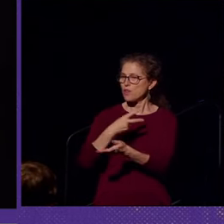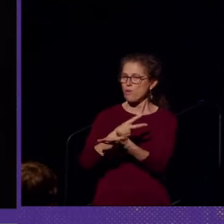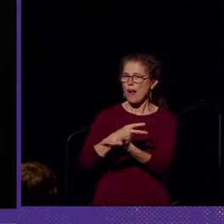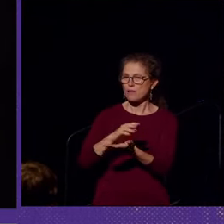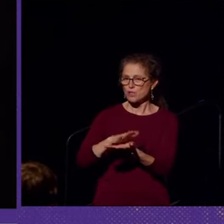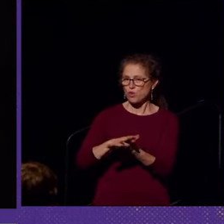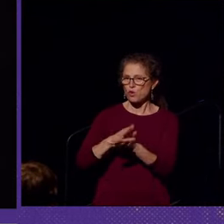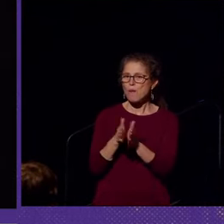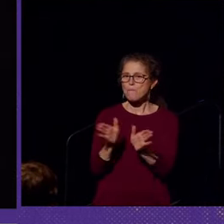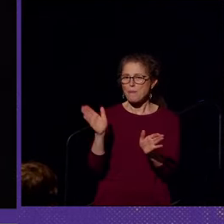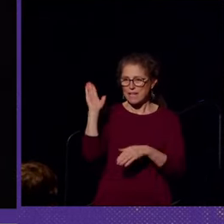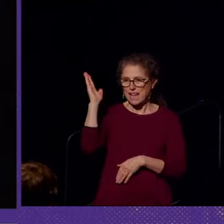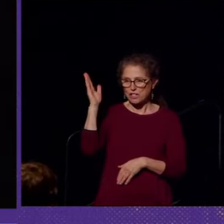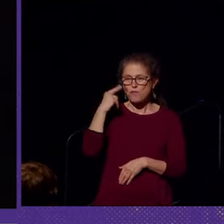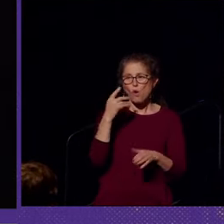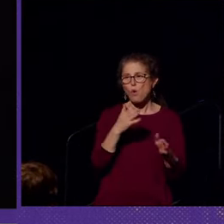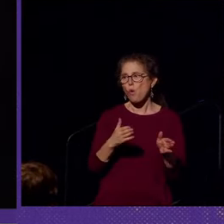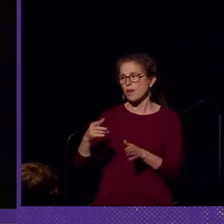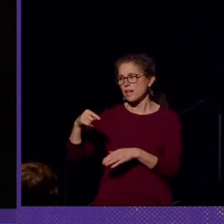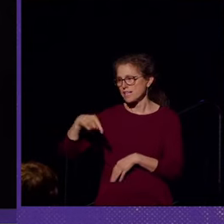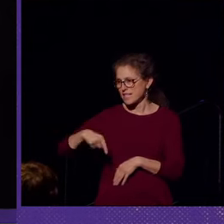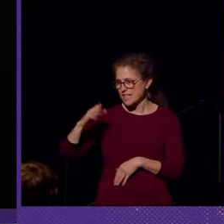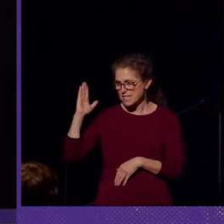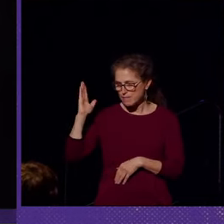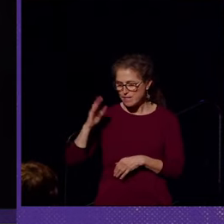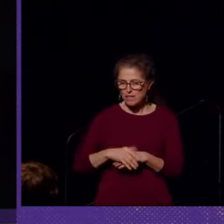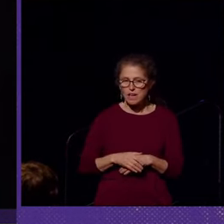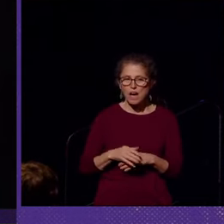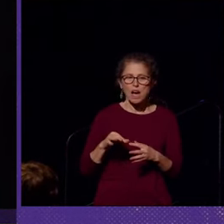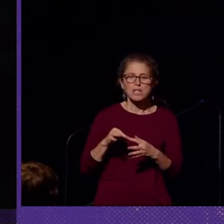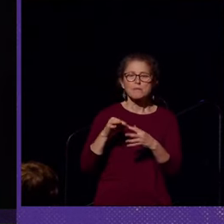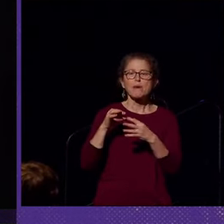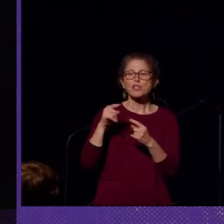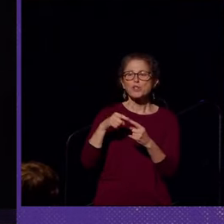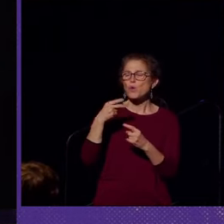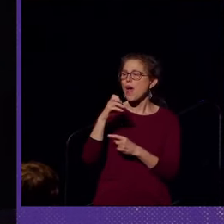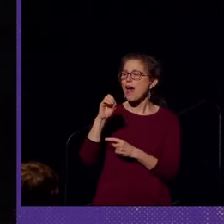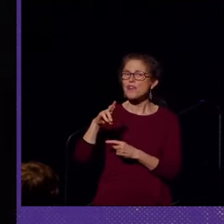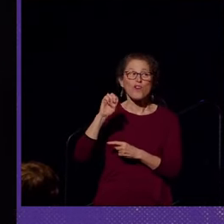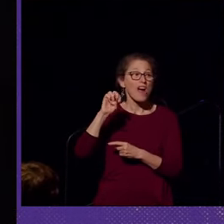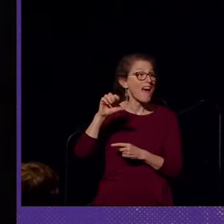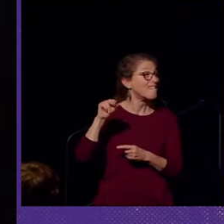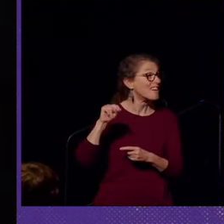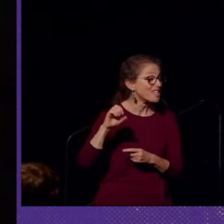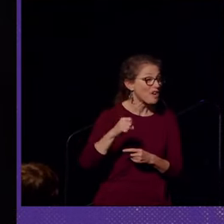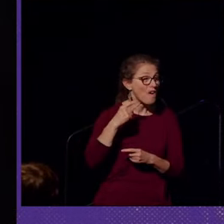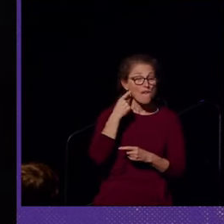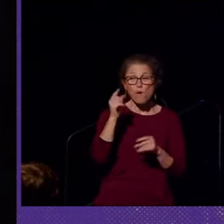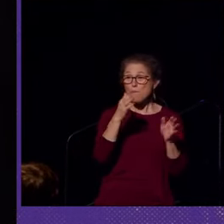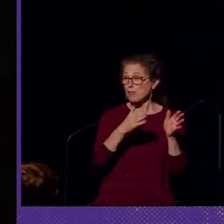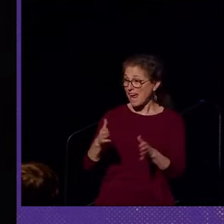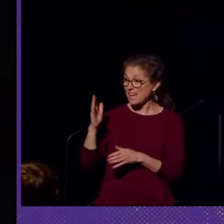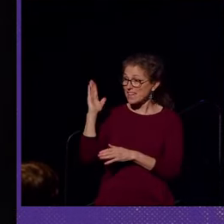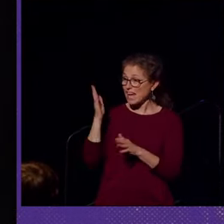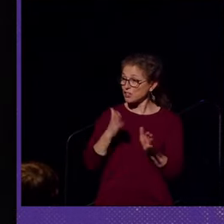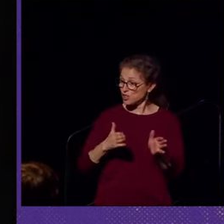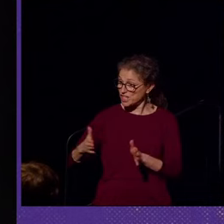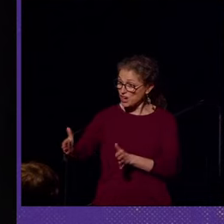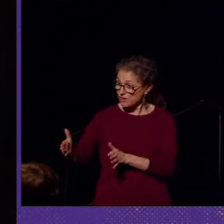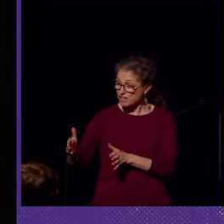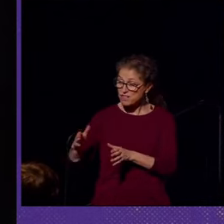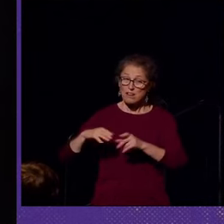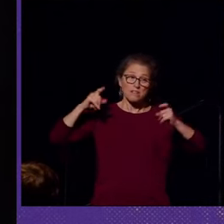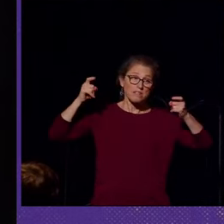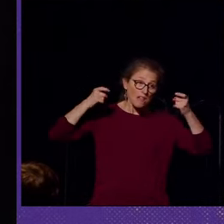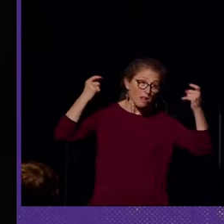Lectures for organizing this, and especially to Heather Evans for planning a lecture series in